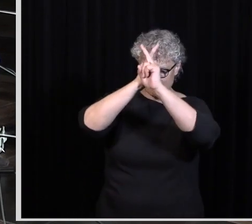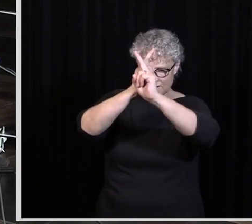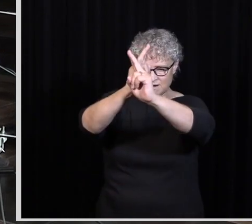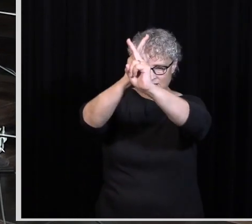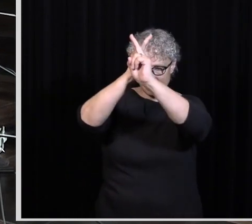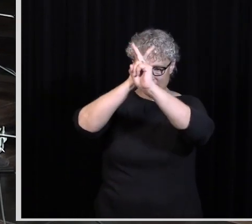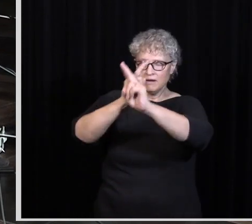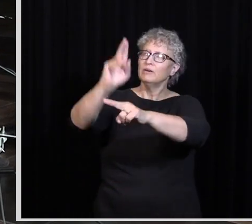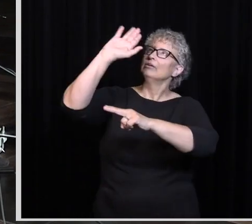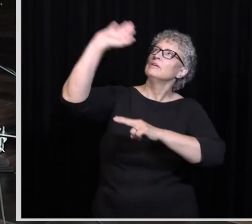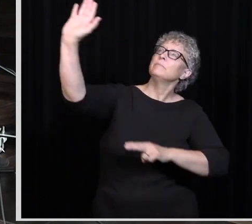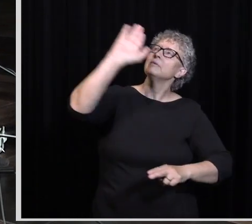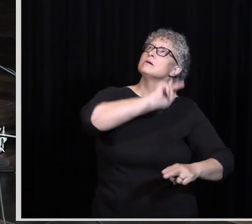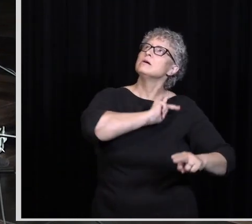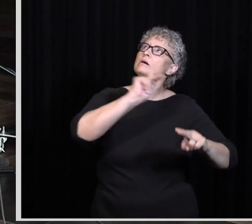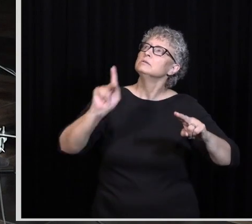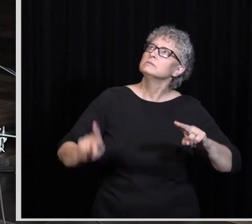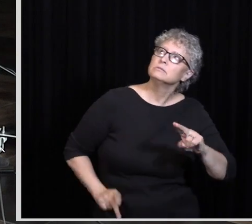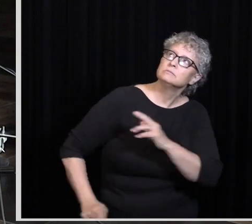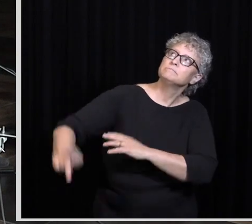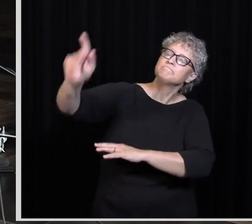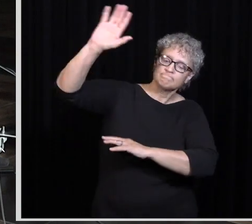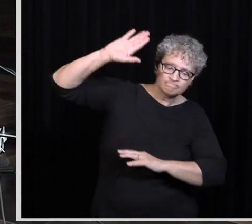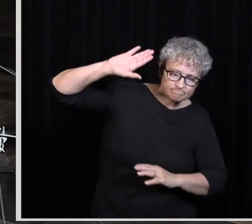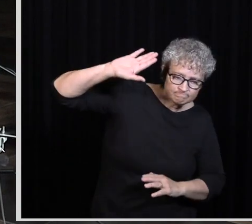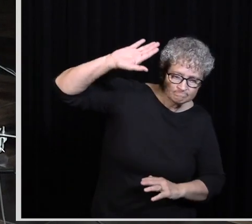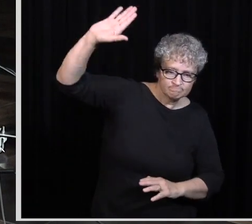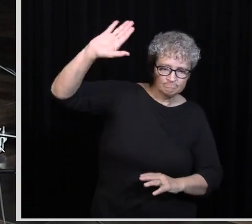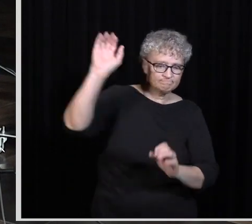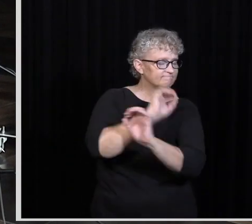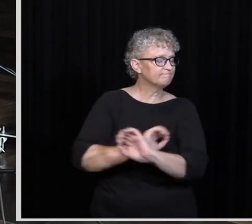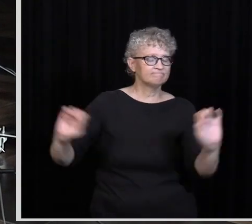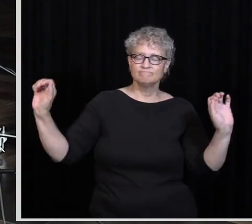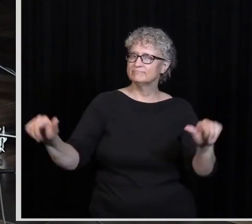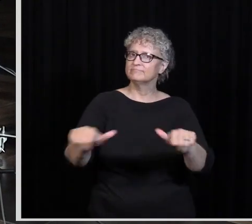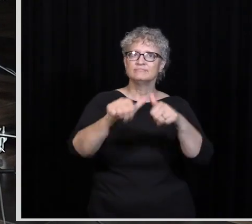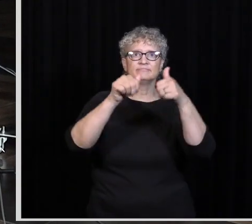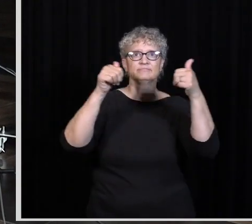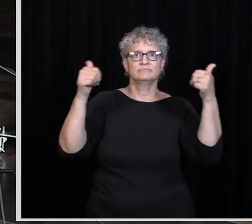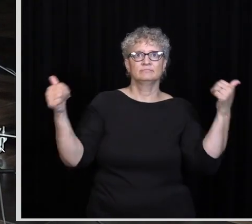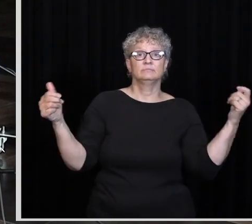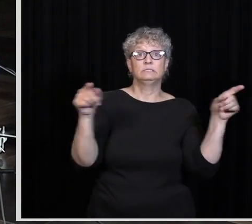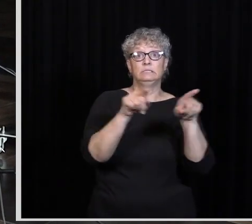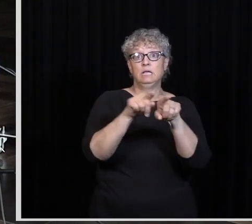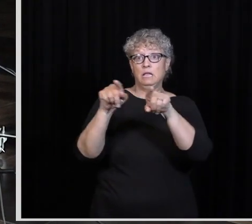To Your Majesty There's No Other